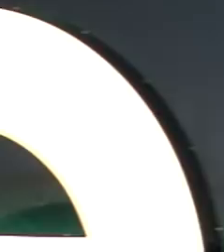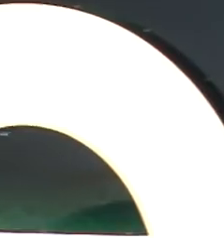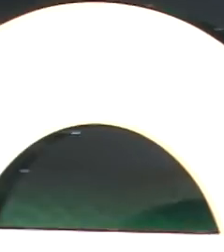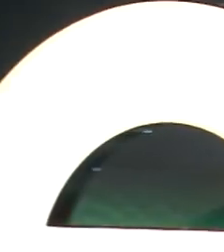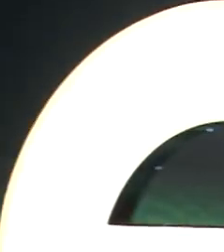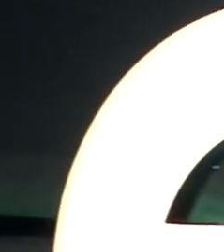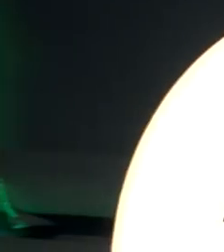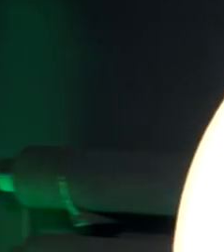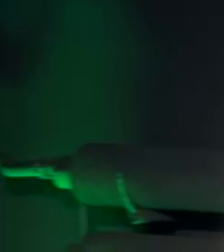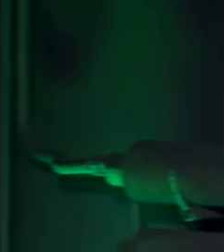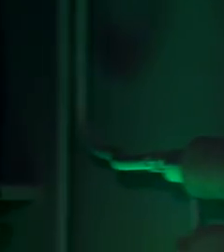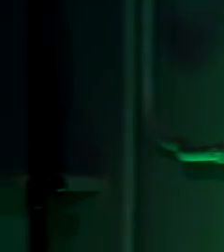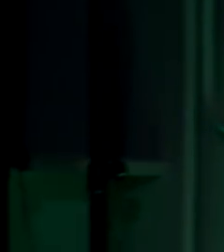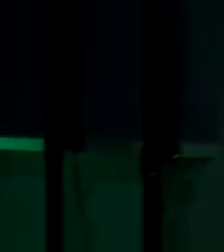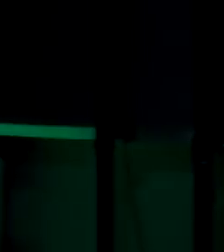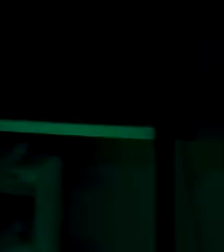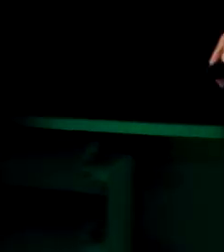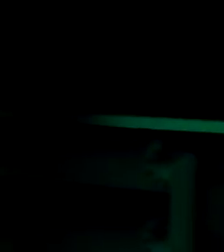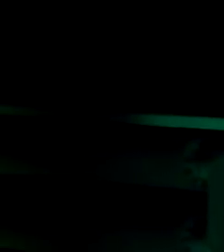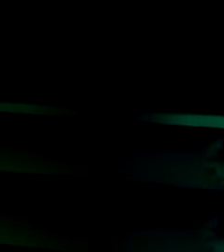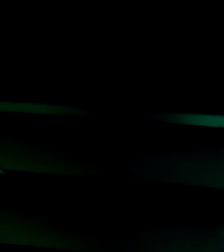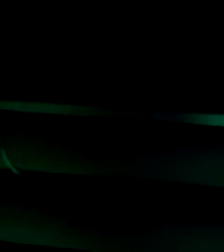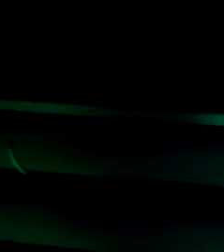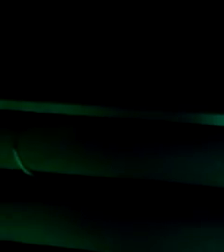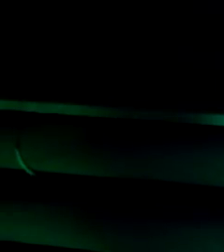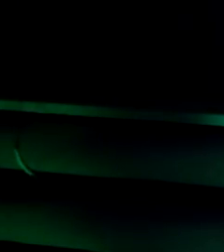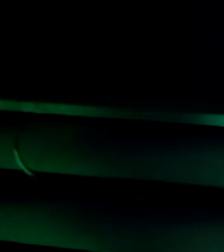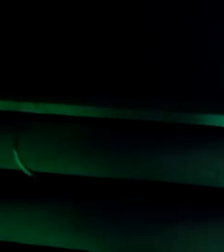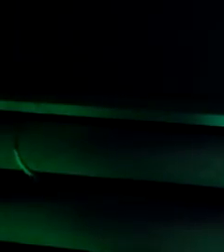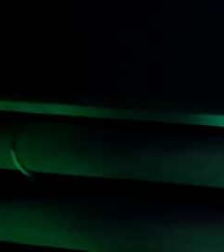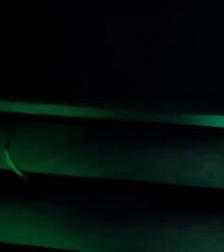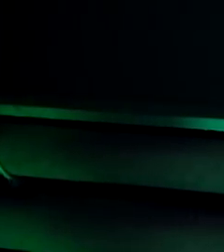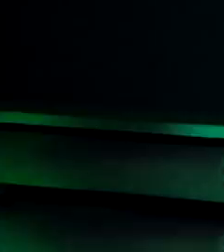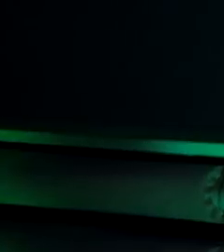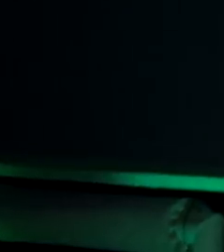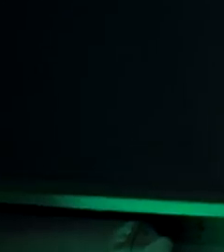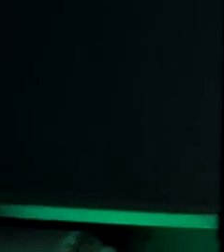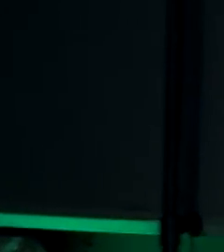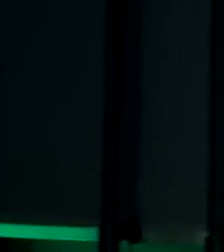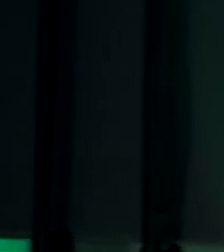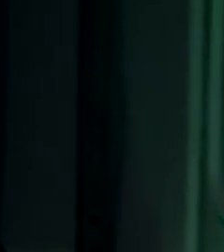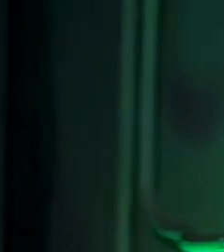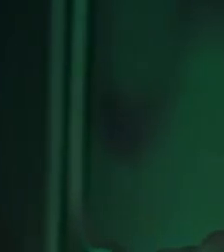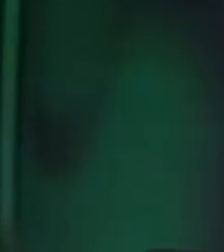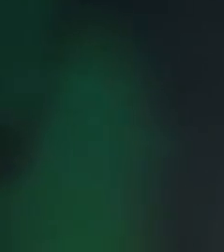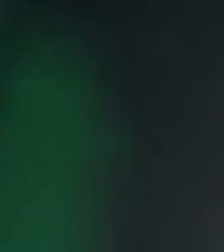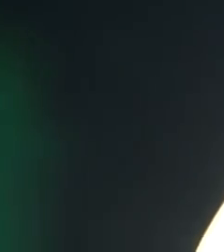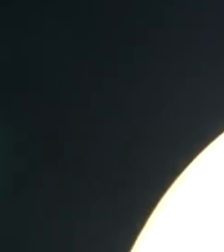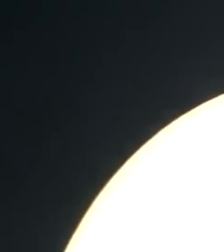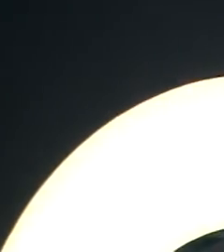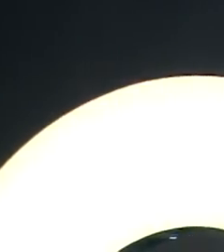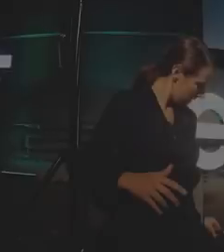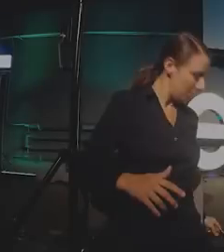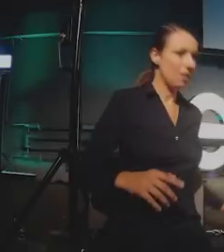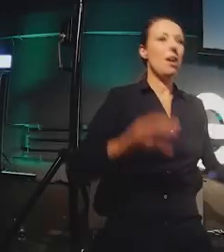Very happy to be here in Poland, it's a beautiful city. And my talk and my design career started about 12